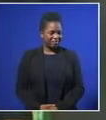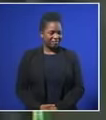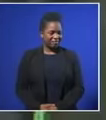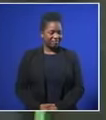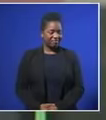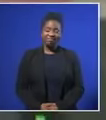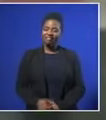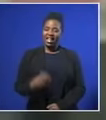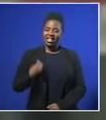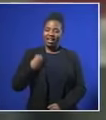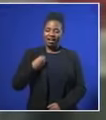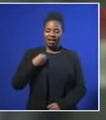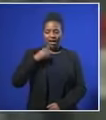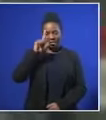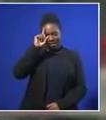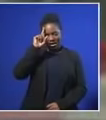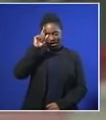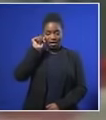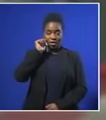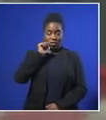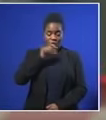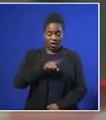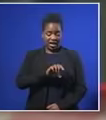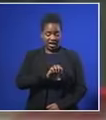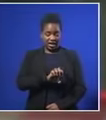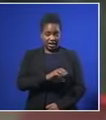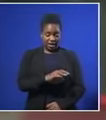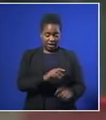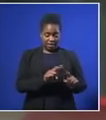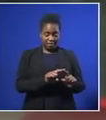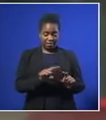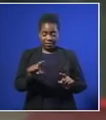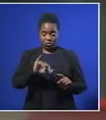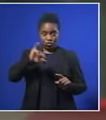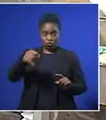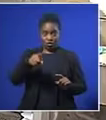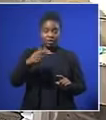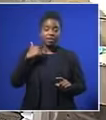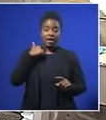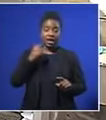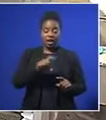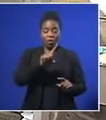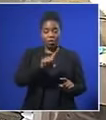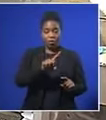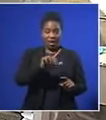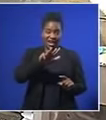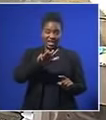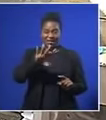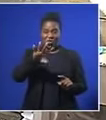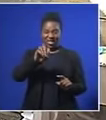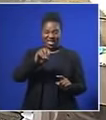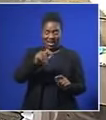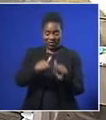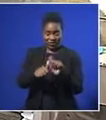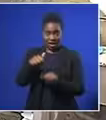A young Nelson Mandela came to Johannesburg in the 1940s. This was the first place he